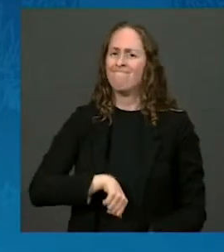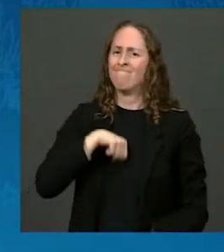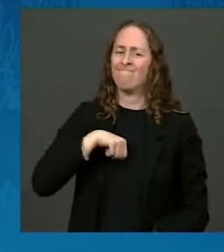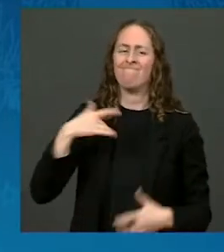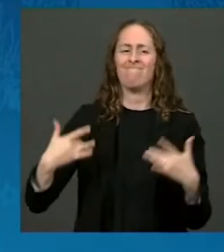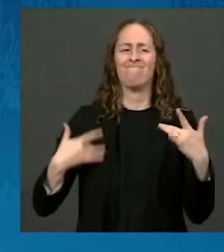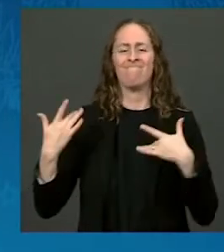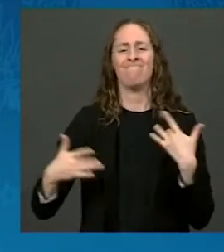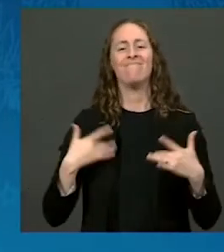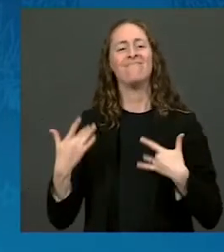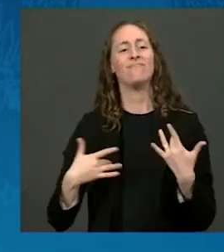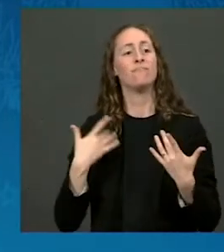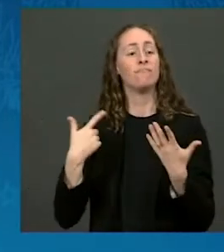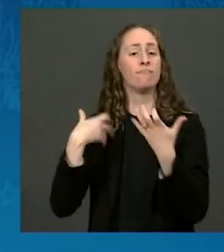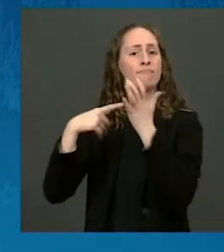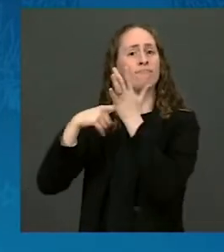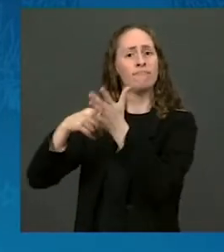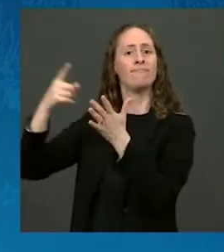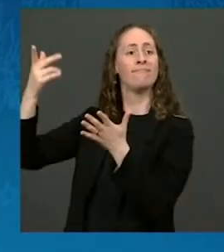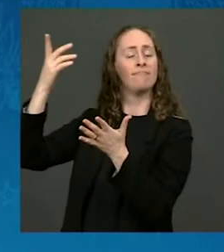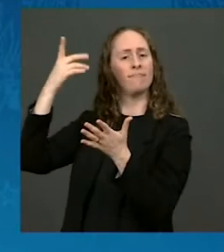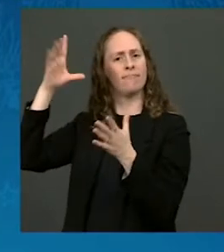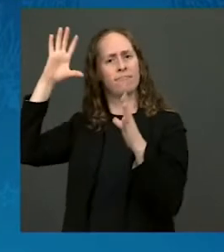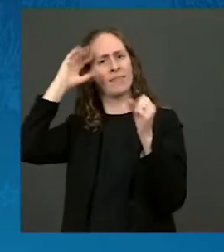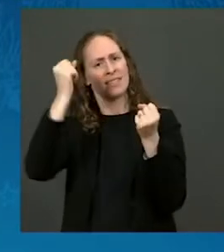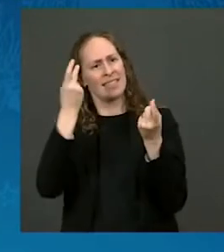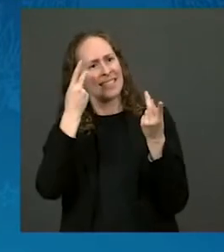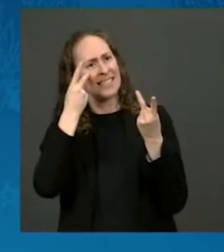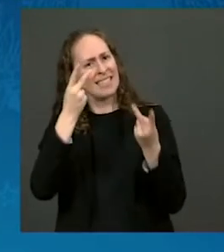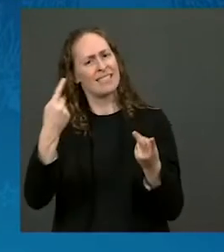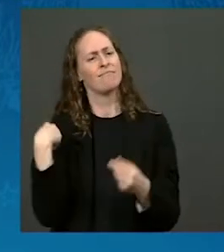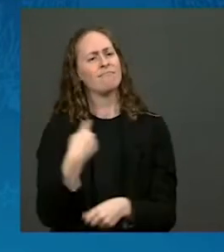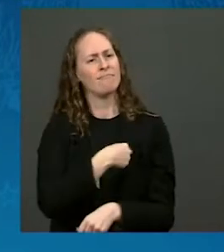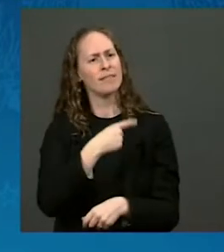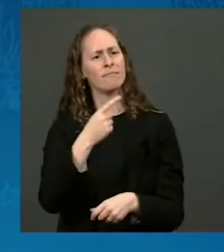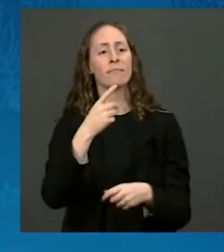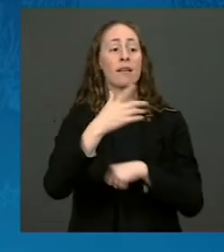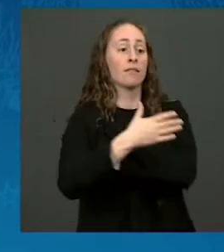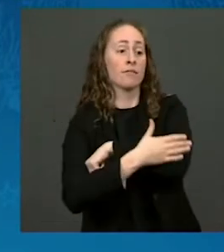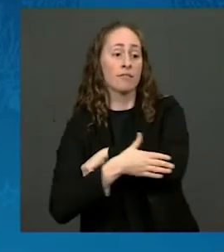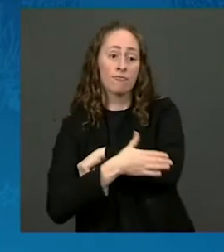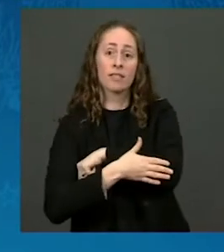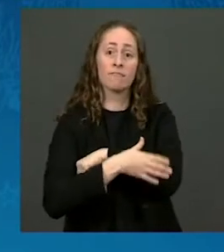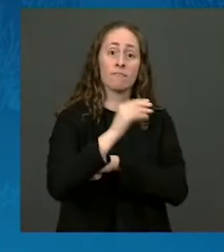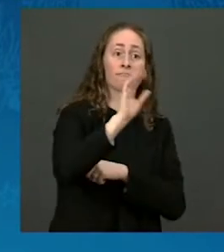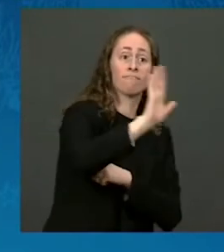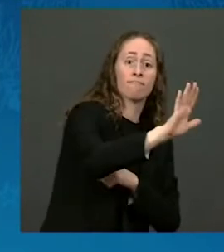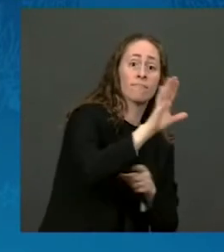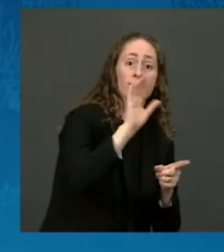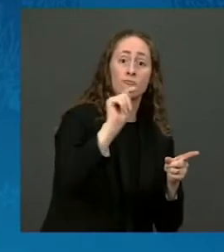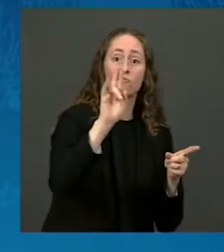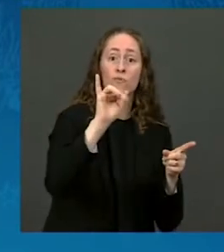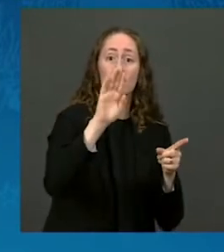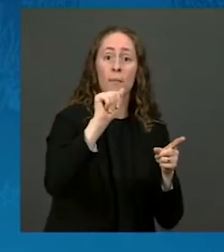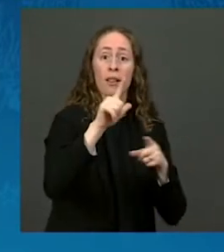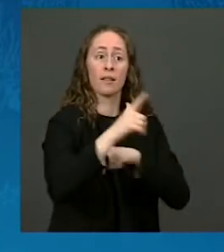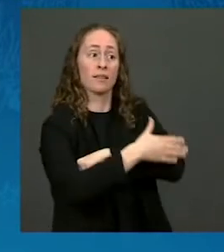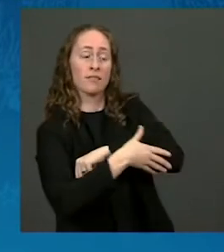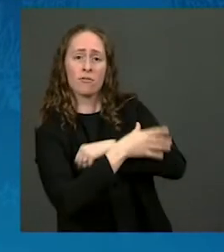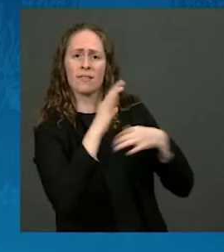administration's respect for our nation-to-nation relationship. And to that point,